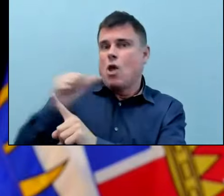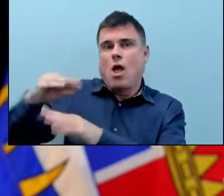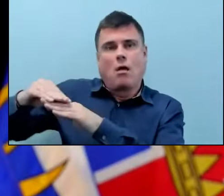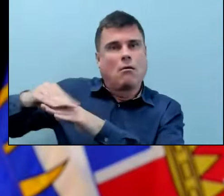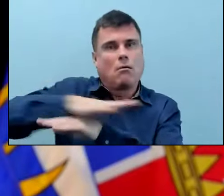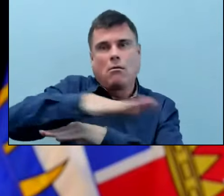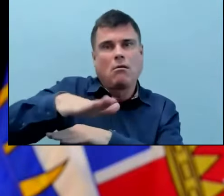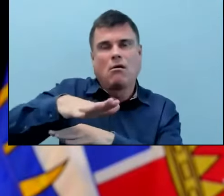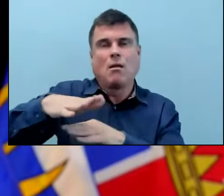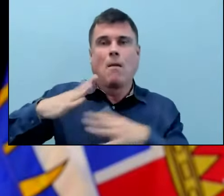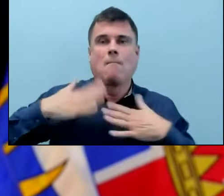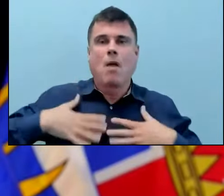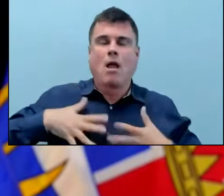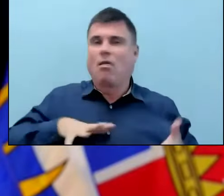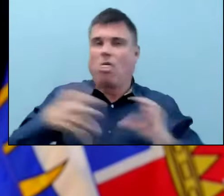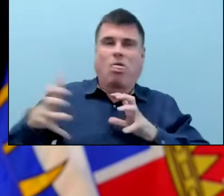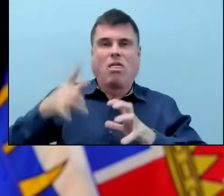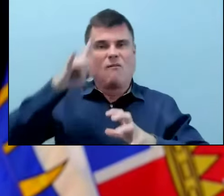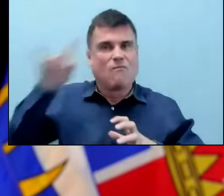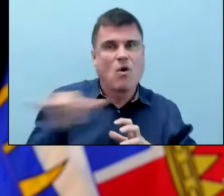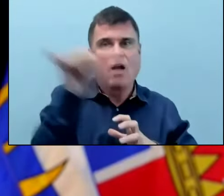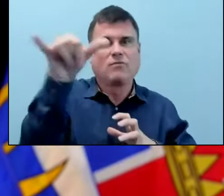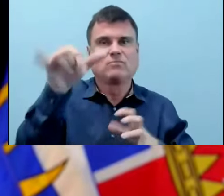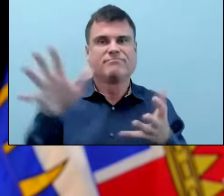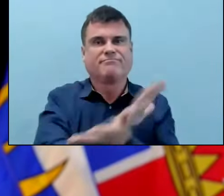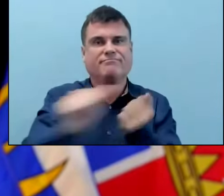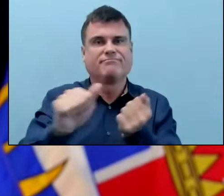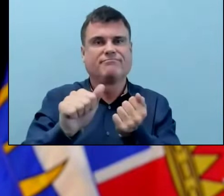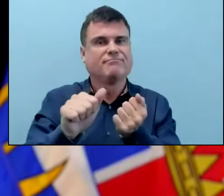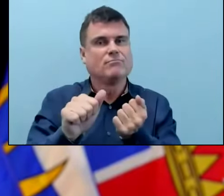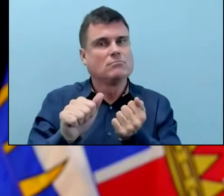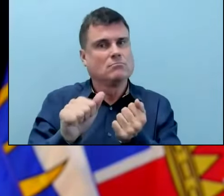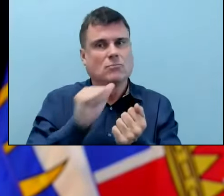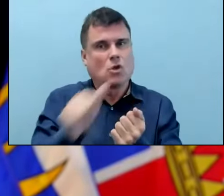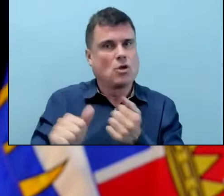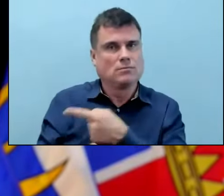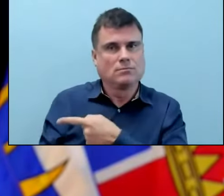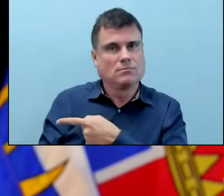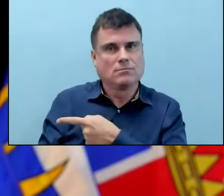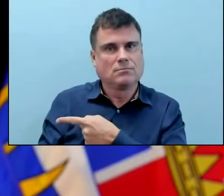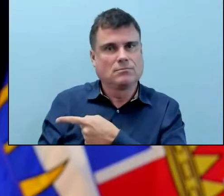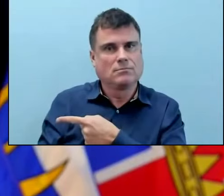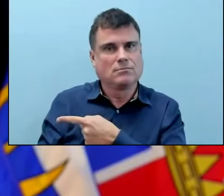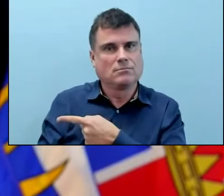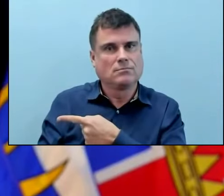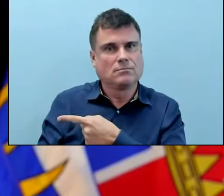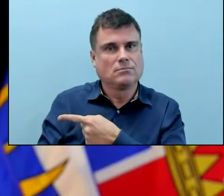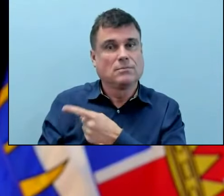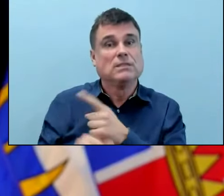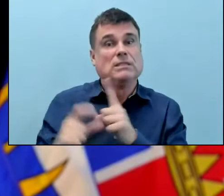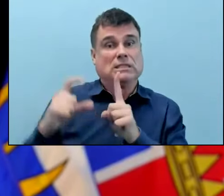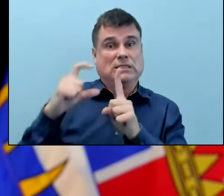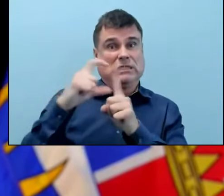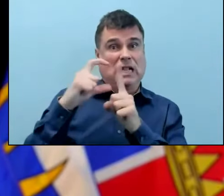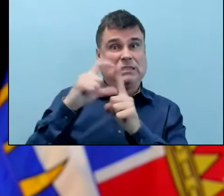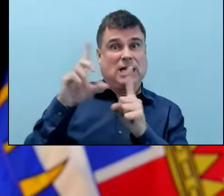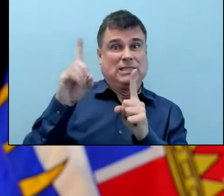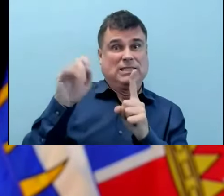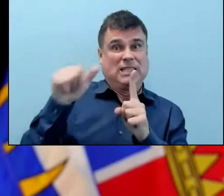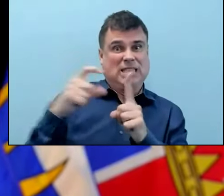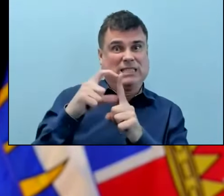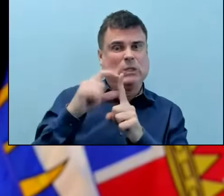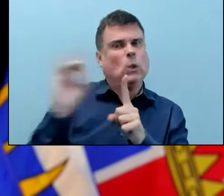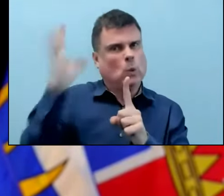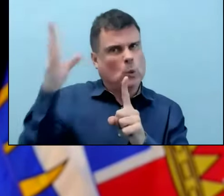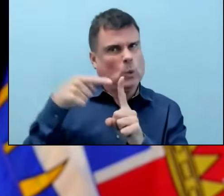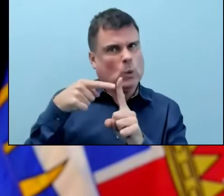don't know what's coming next. What we do that vaccines reduce that risk of long COVID dramatically.